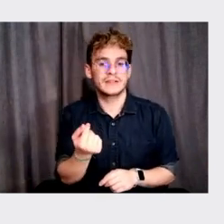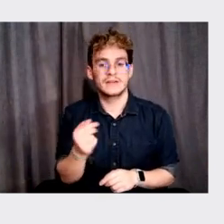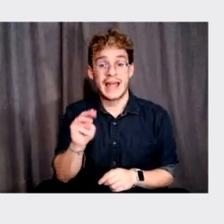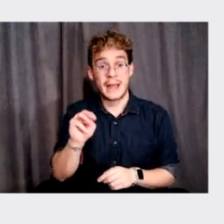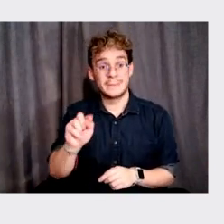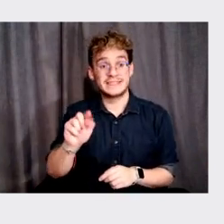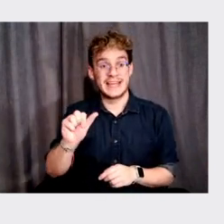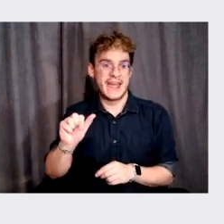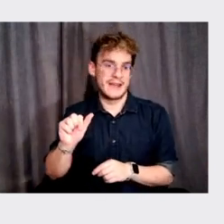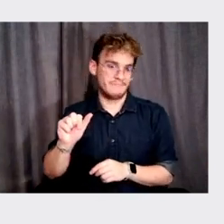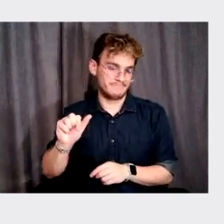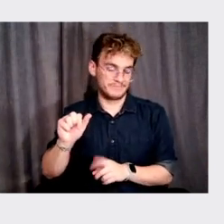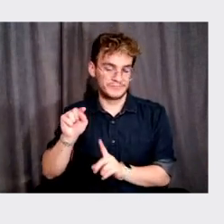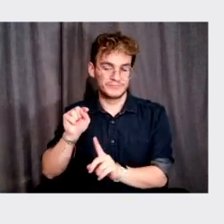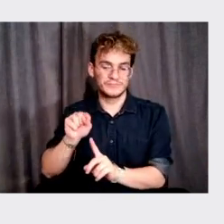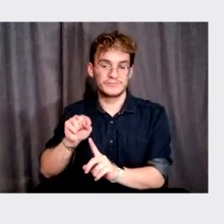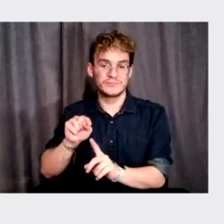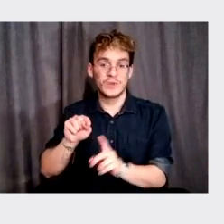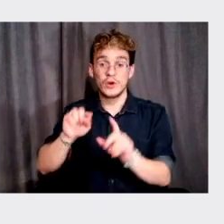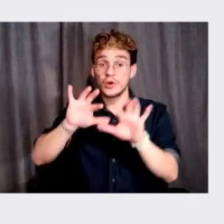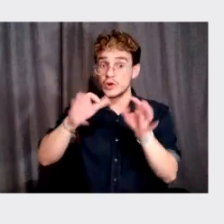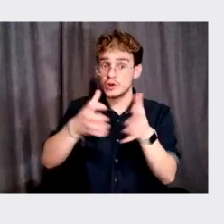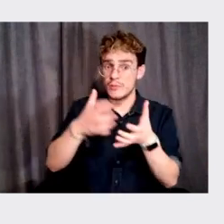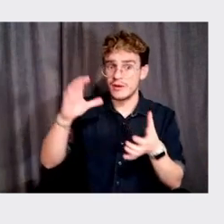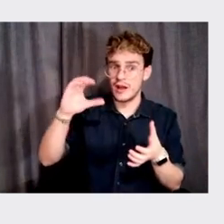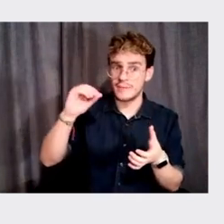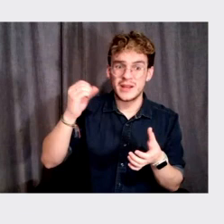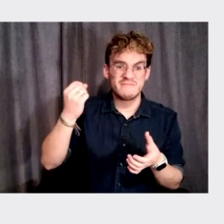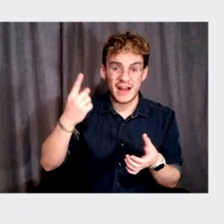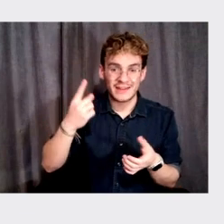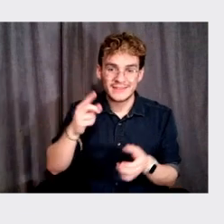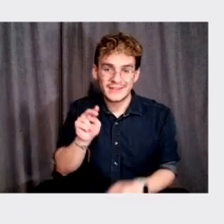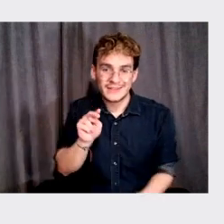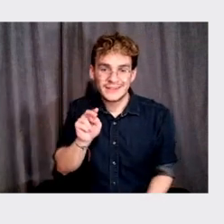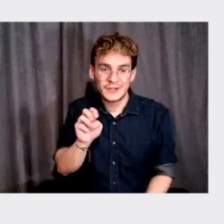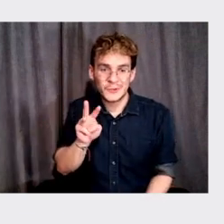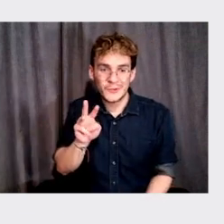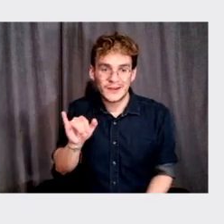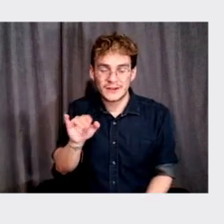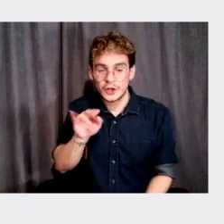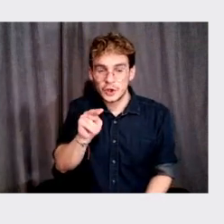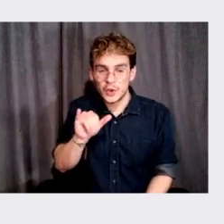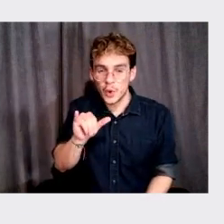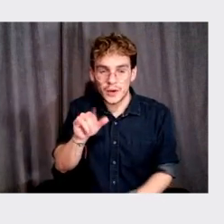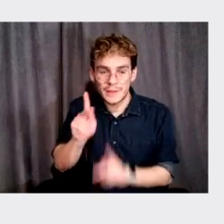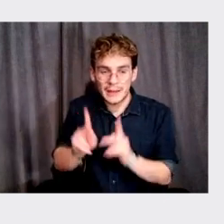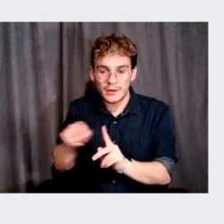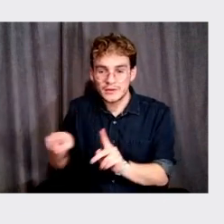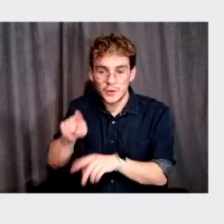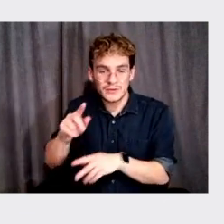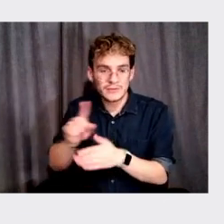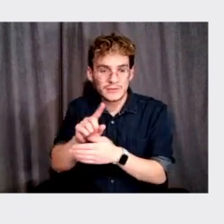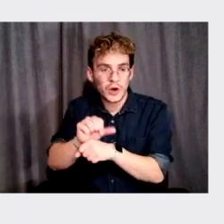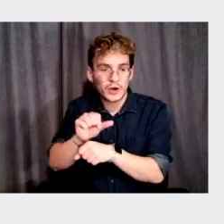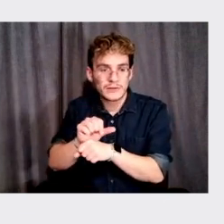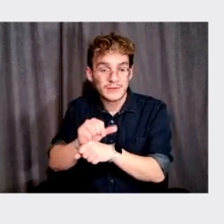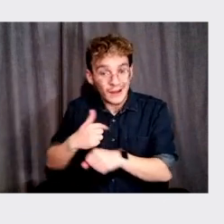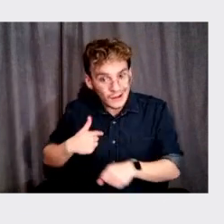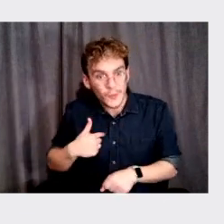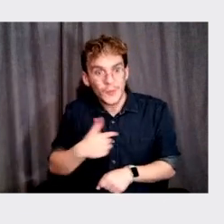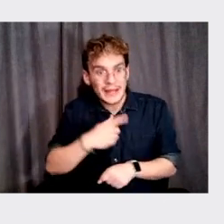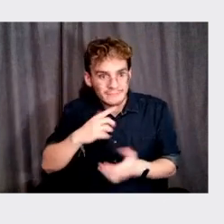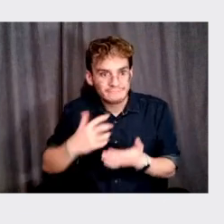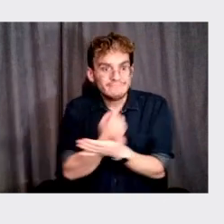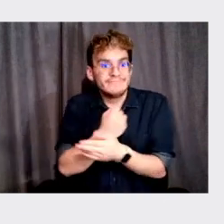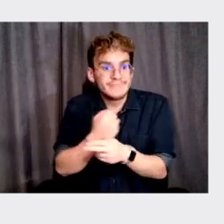project, uh, we are a global company, but we knew that only the New York based designers could work on it because we are the ones that take the subway on a daily